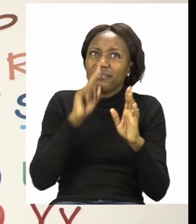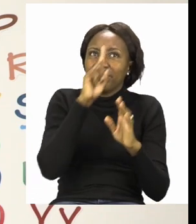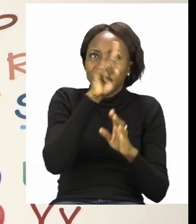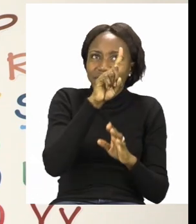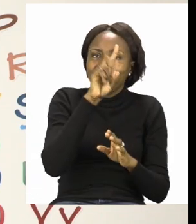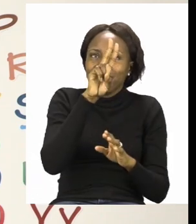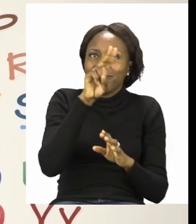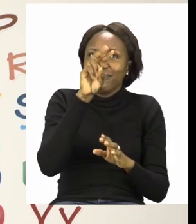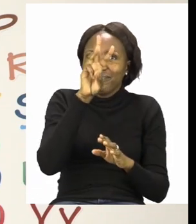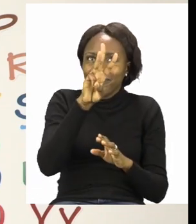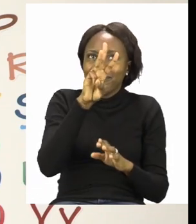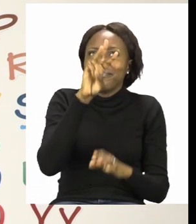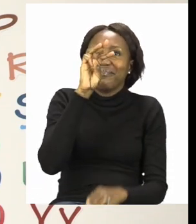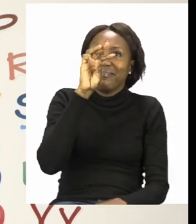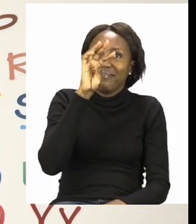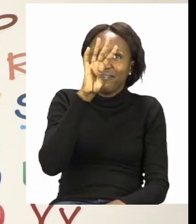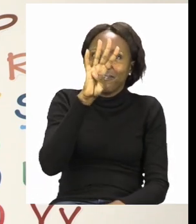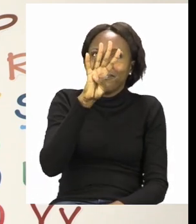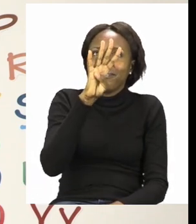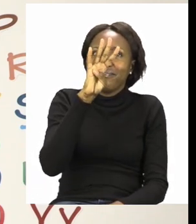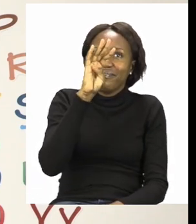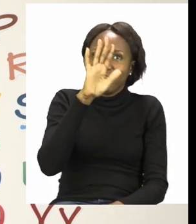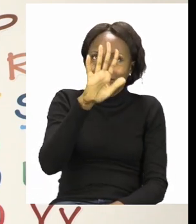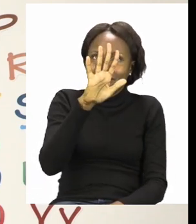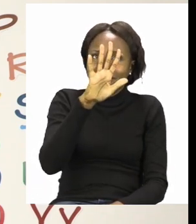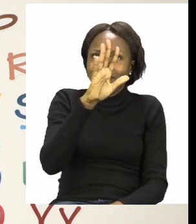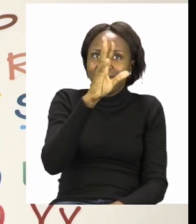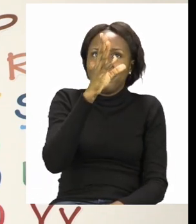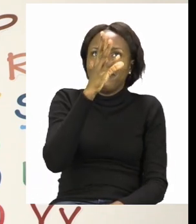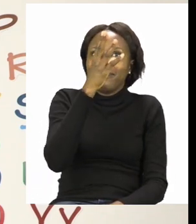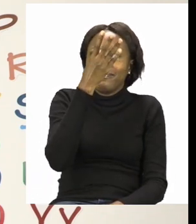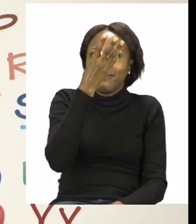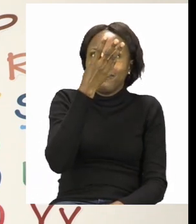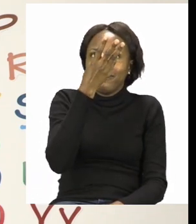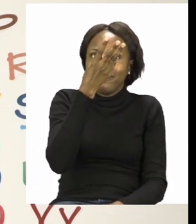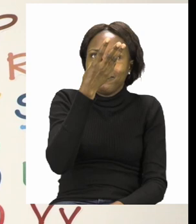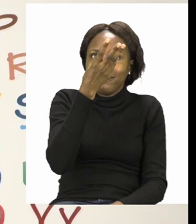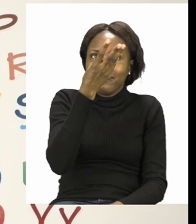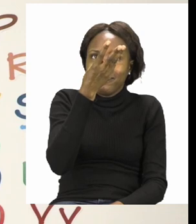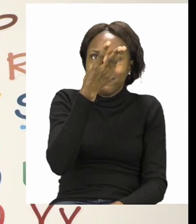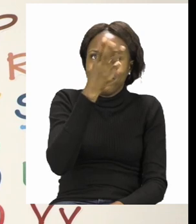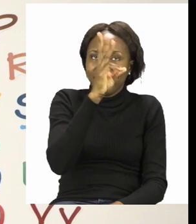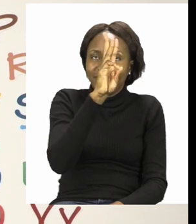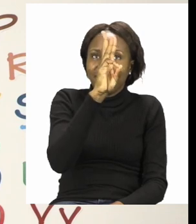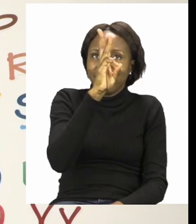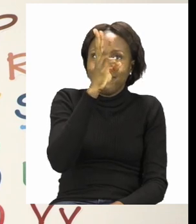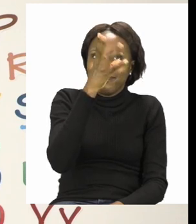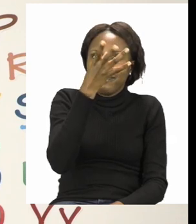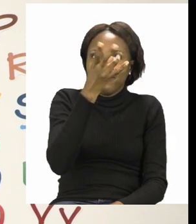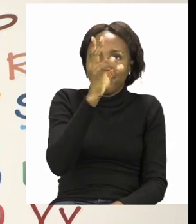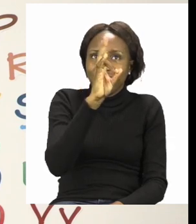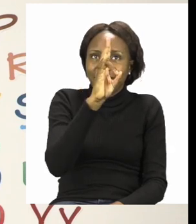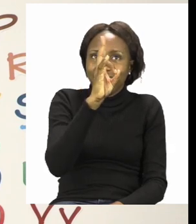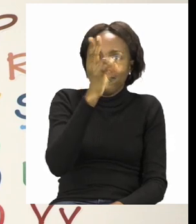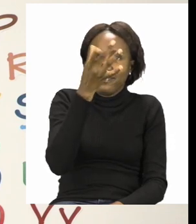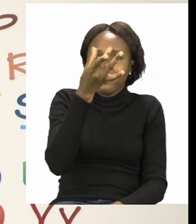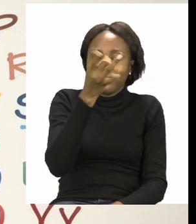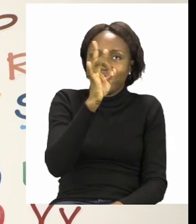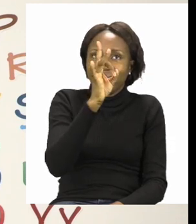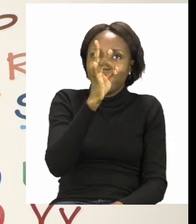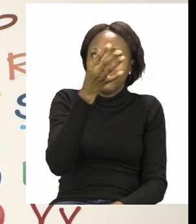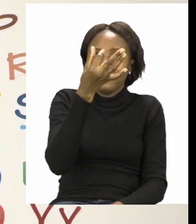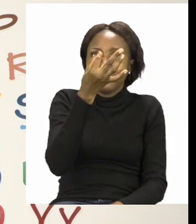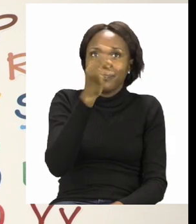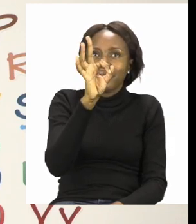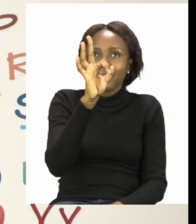2, 3, 4, 5, let's count on 6, 7, 8,